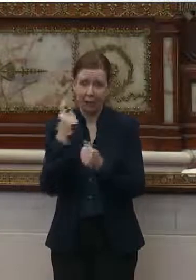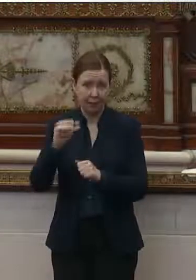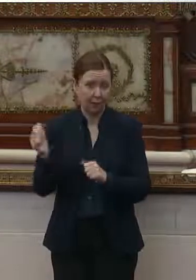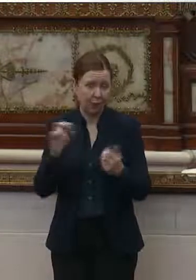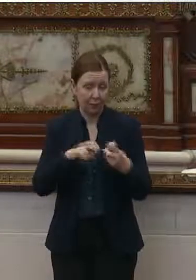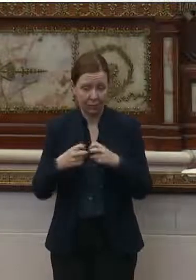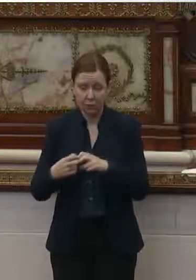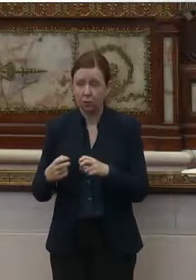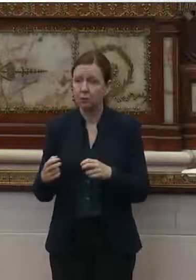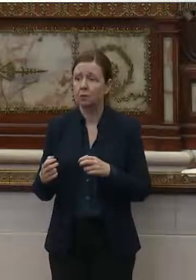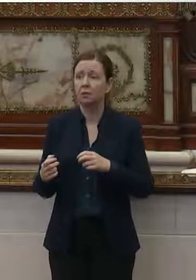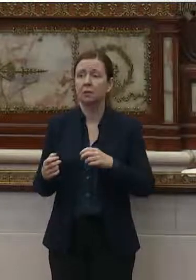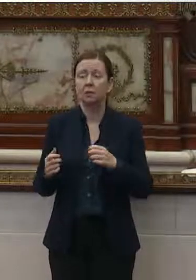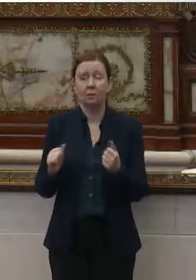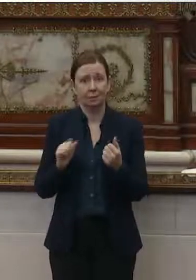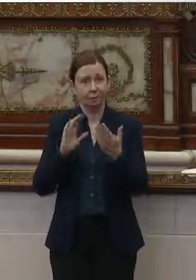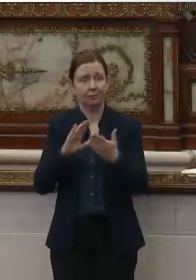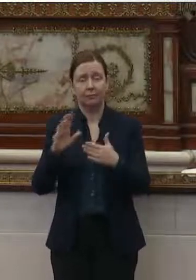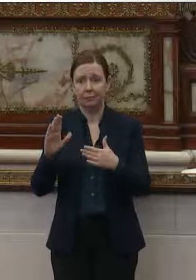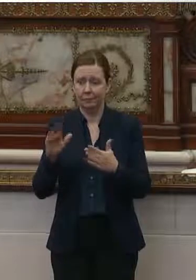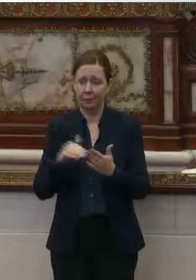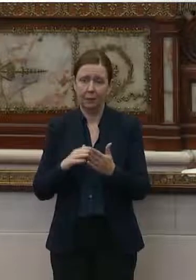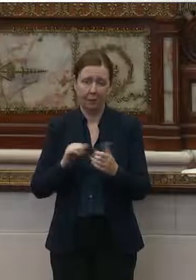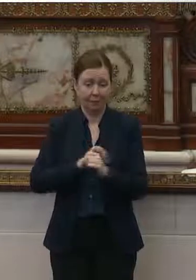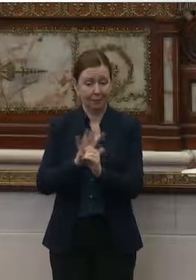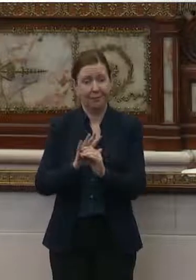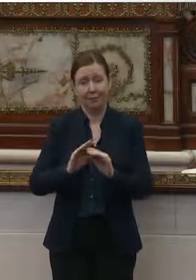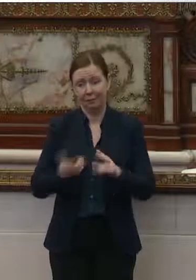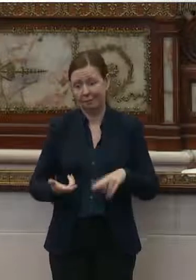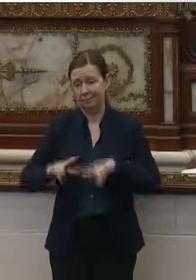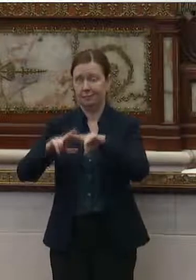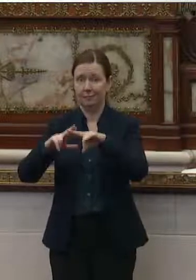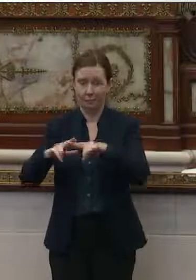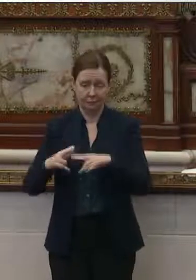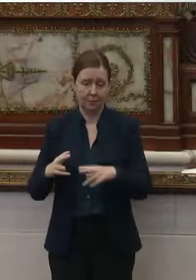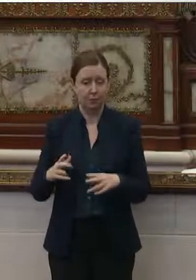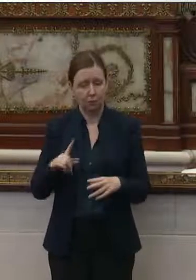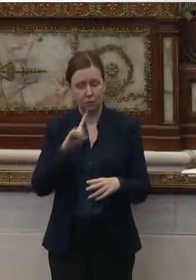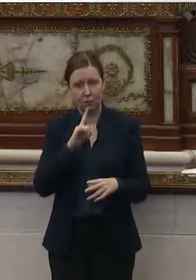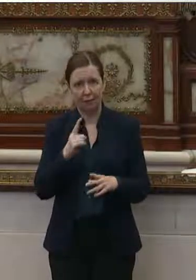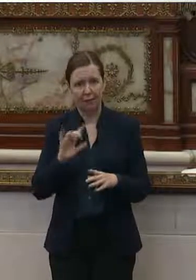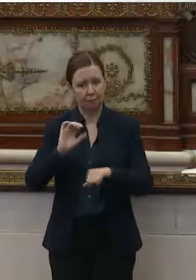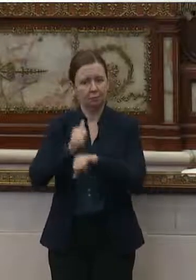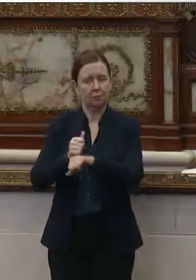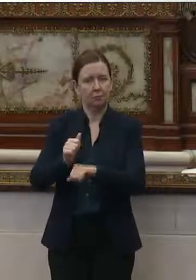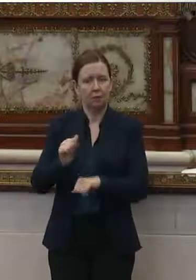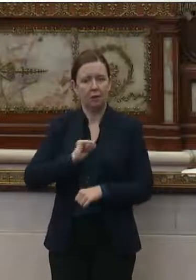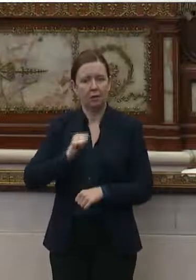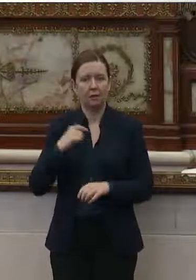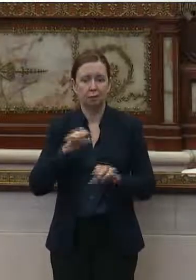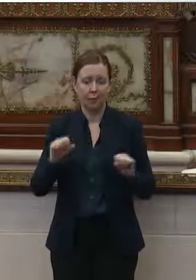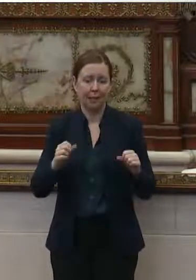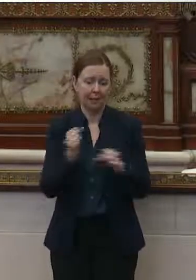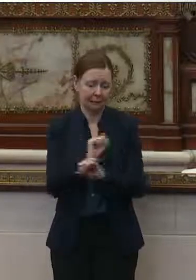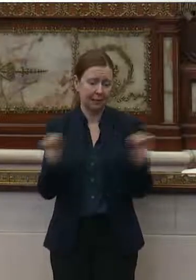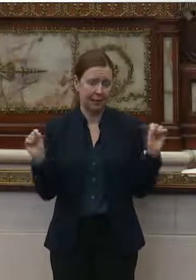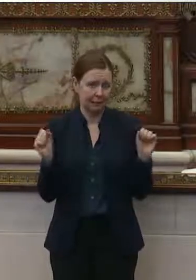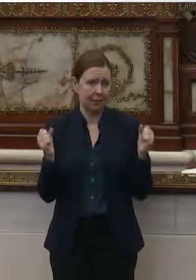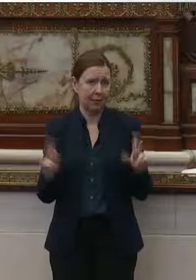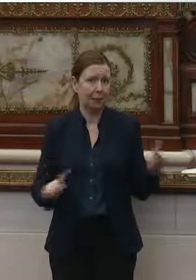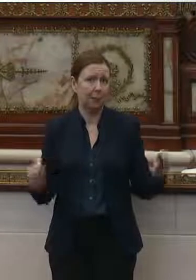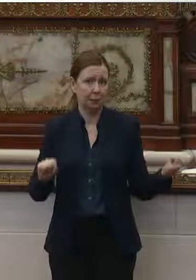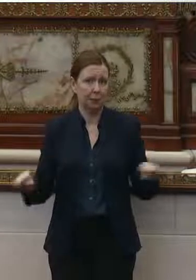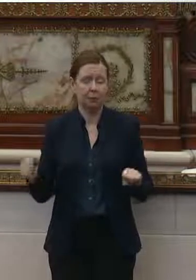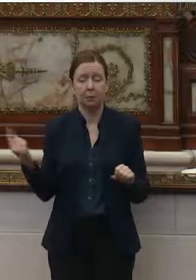issues. And in the midst of this current wave of the coronavirus that we're essentially fighting, put ourselves in a position where we can save as many lives as possible. I know